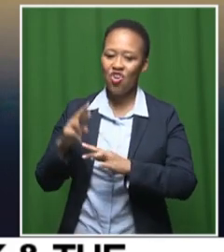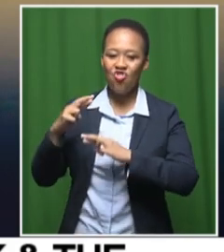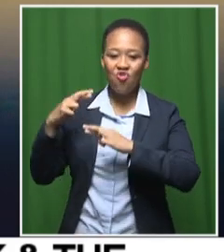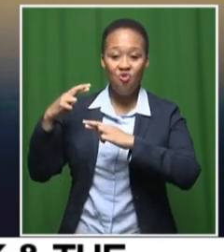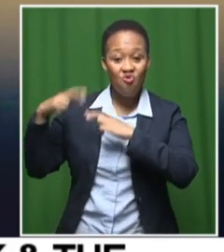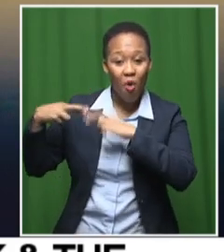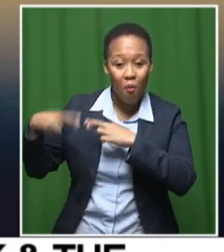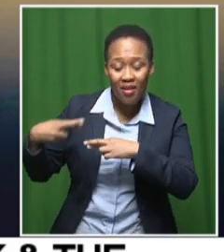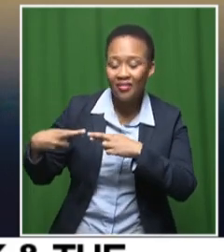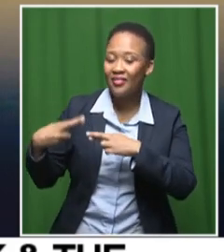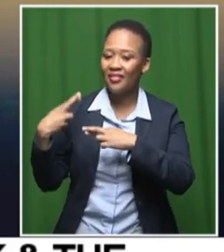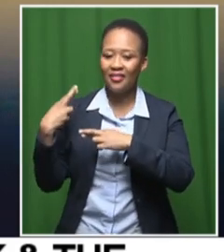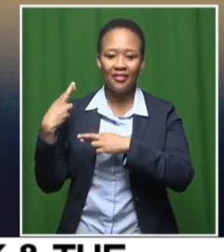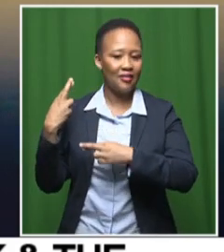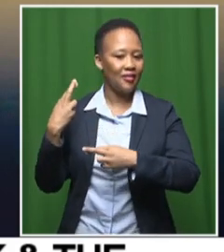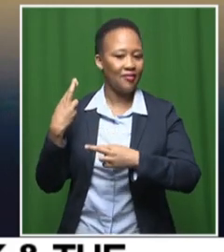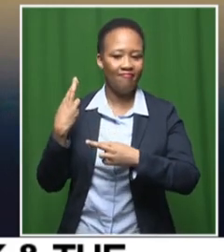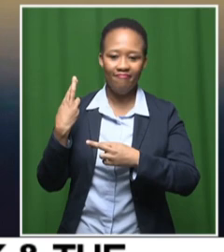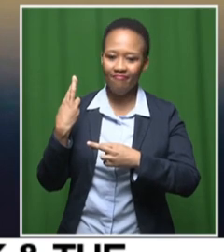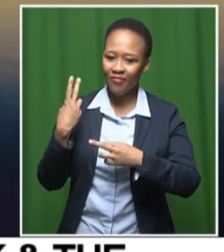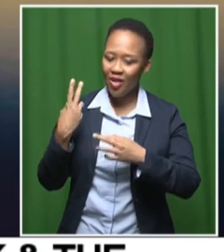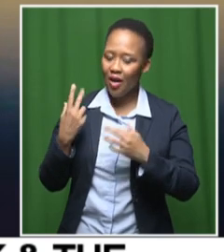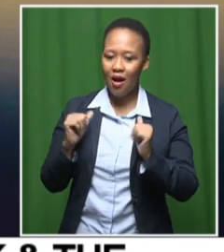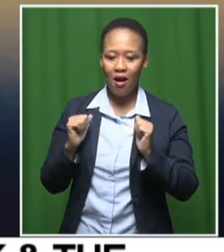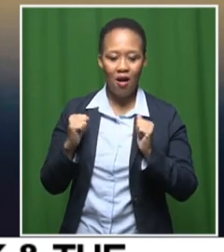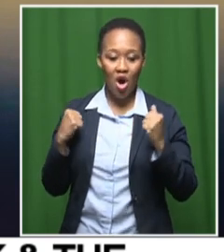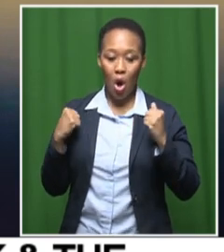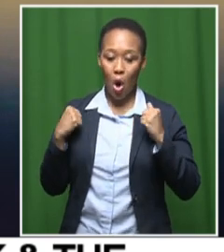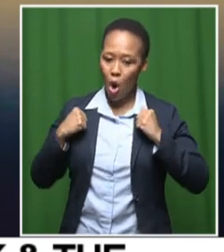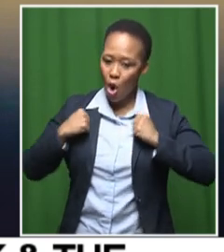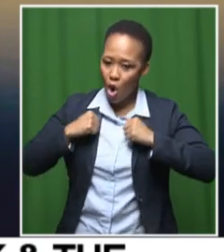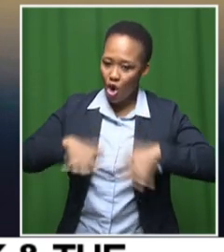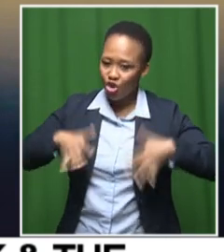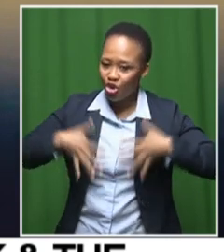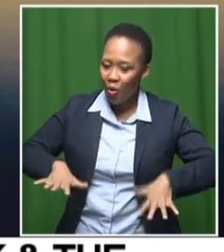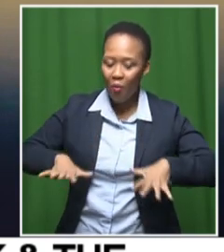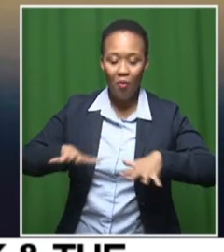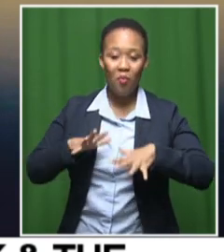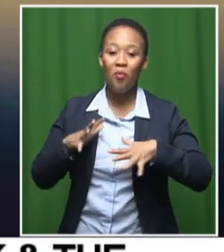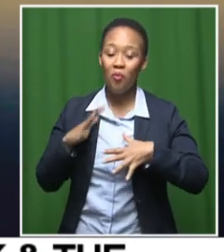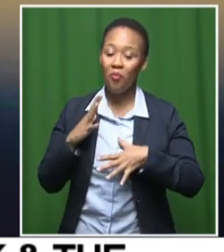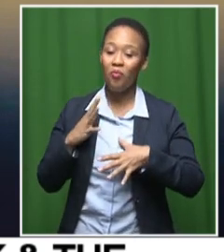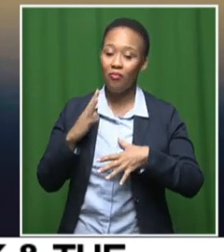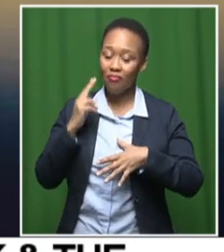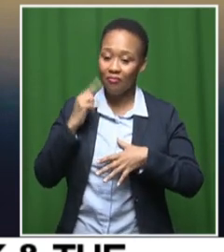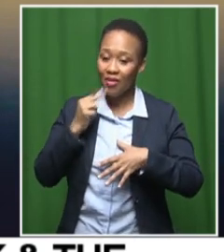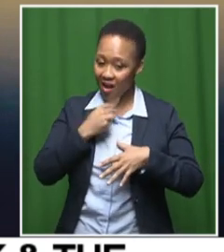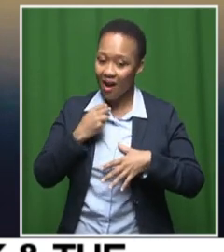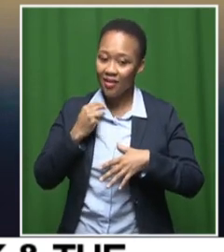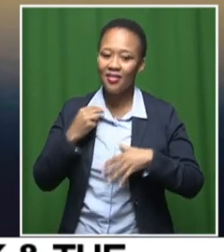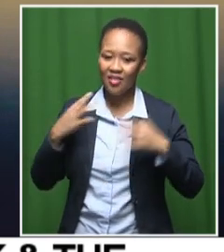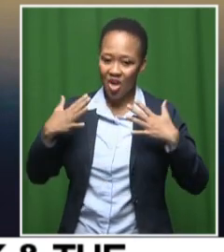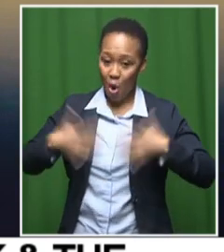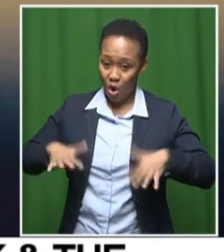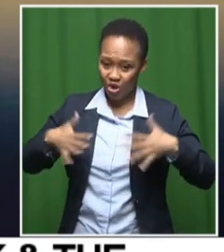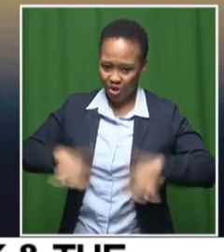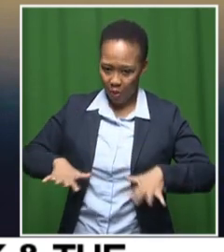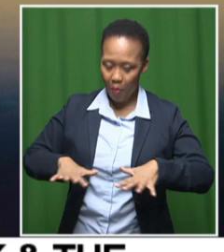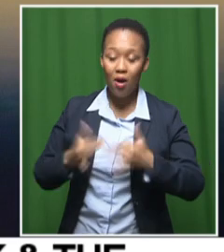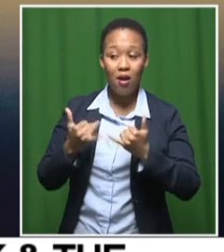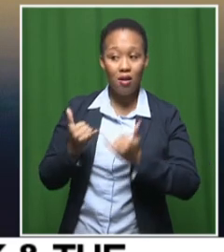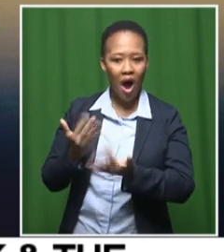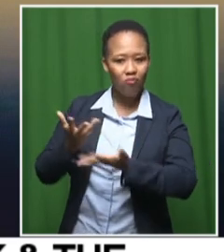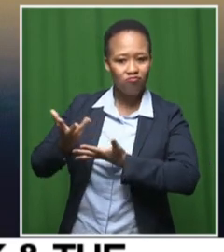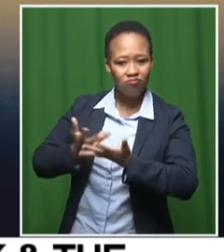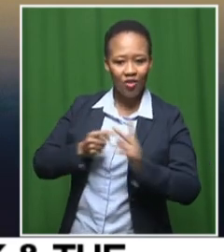fantastic sets and costume, fantasy costumes rather. Now to entice us more, let's now speak